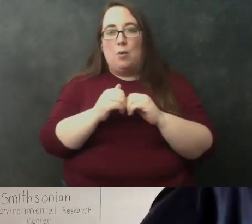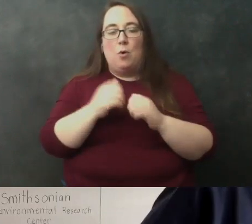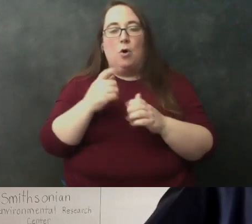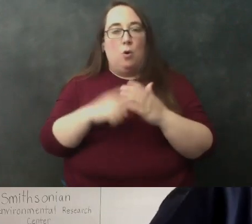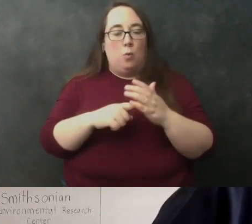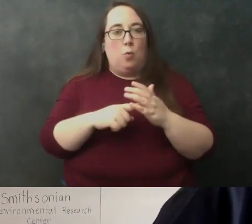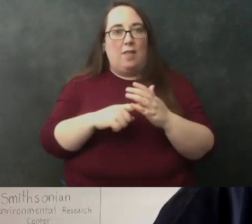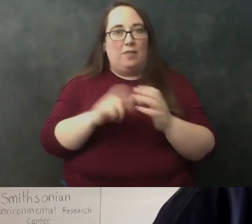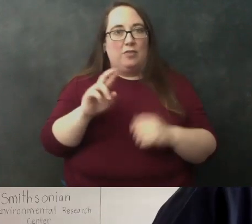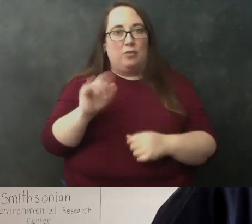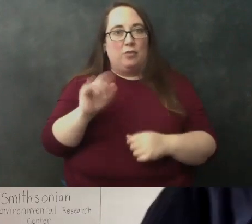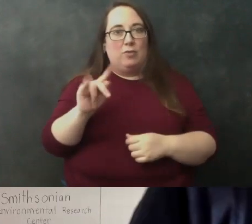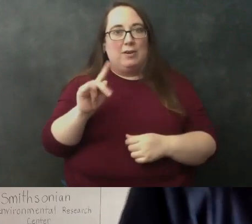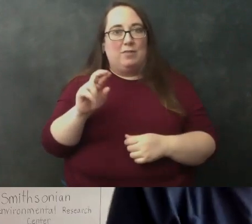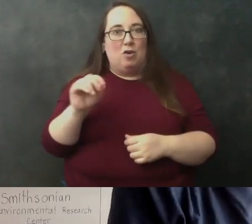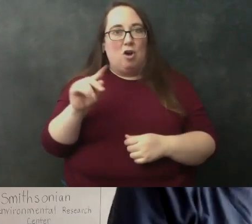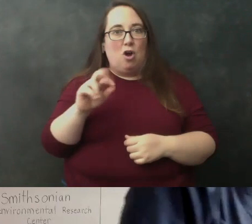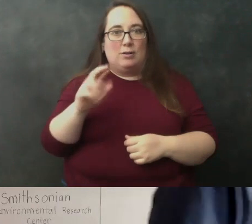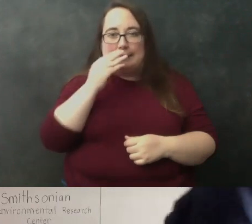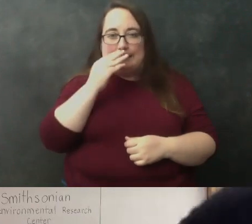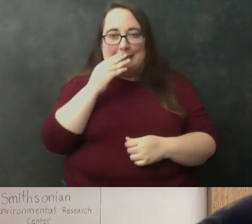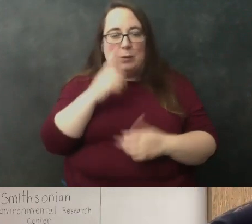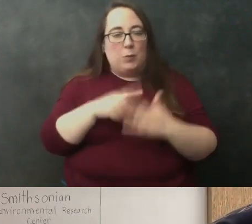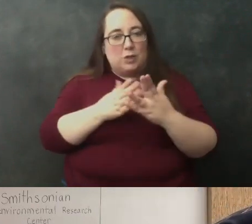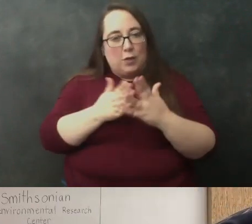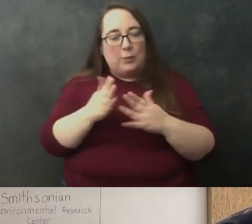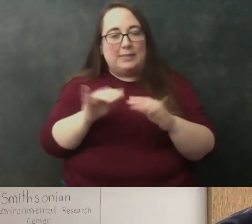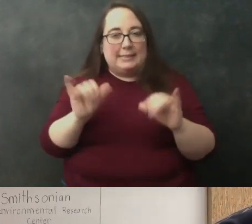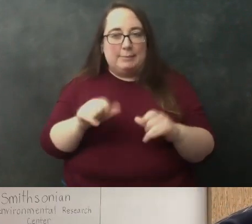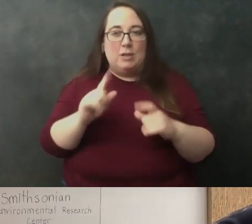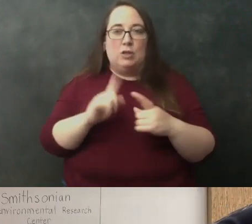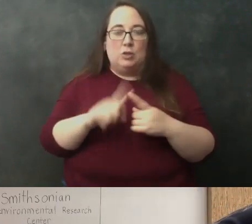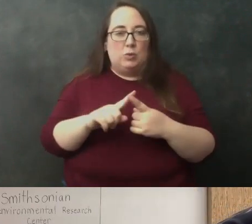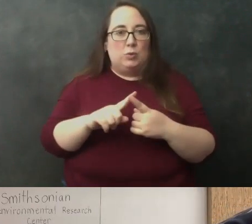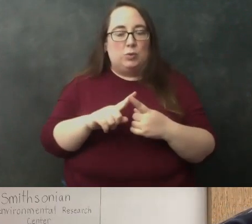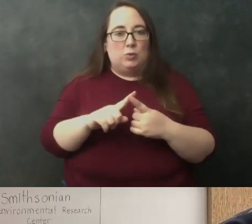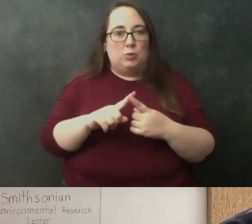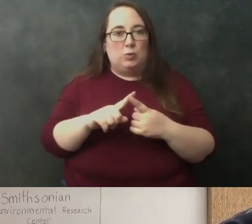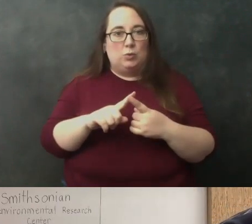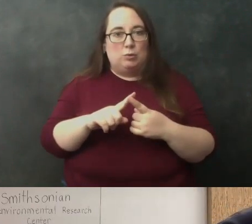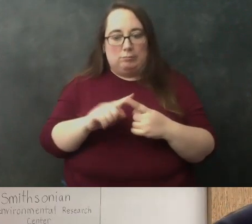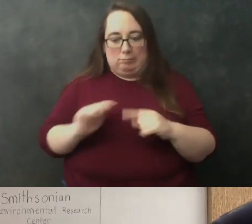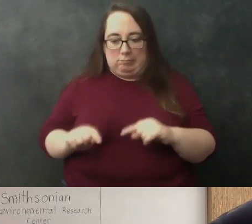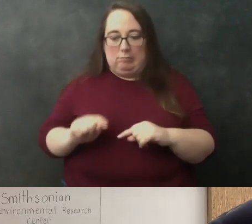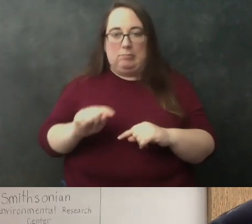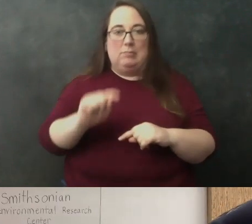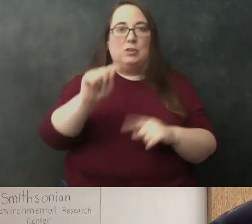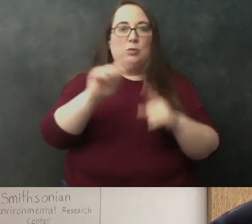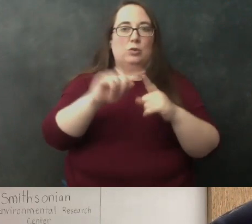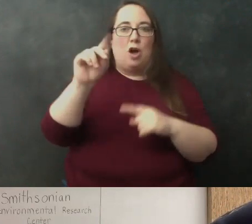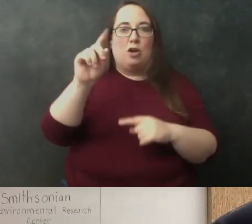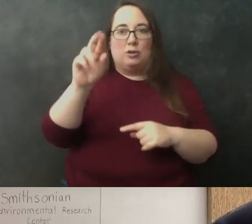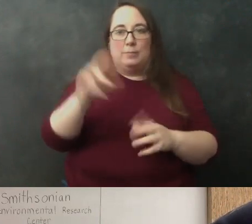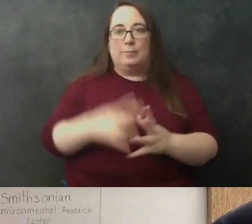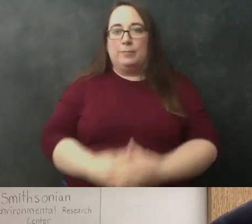has eaten um and what's actually passed through the system to get to the river otter at the top okay